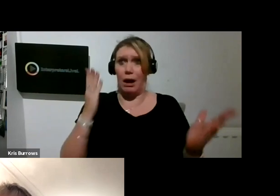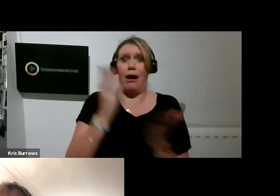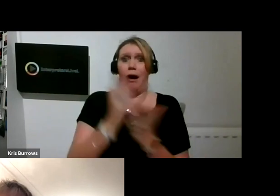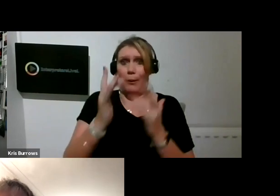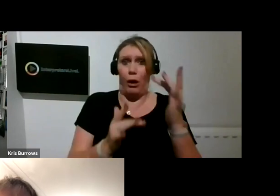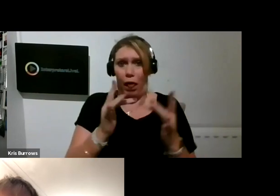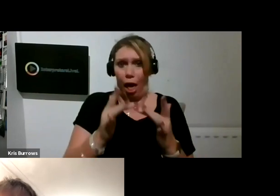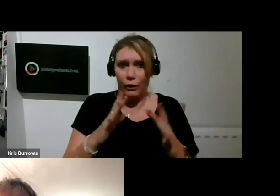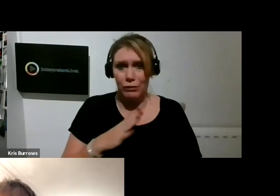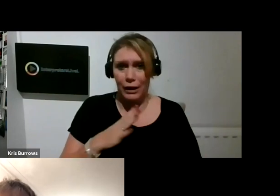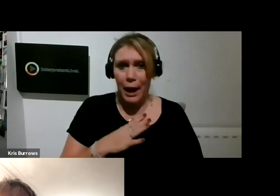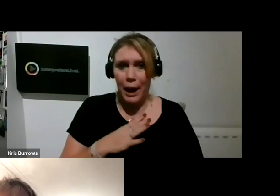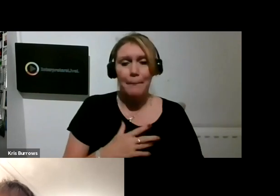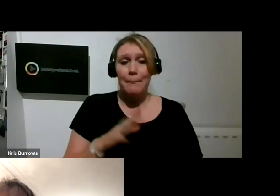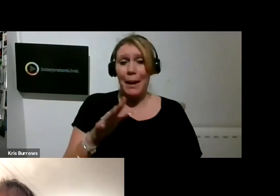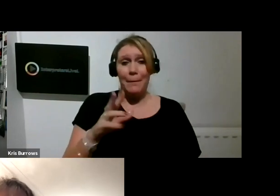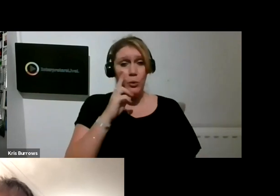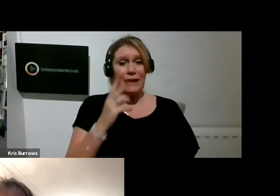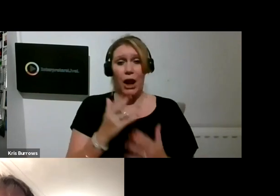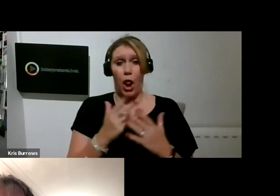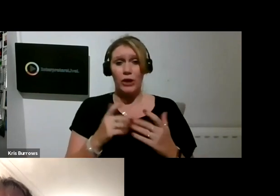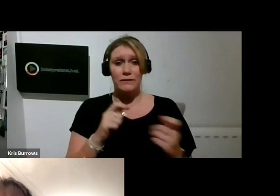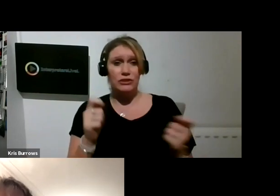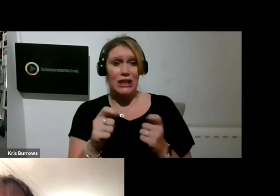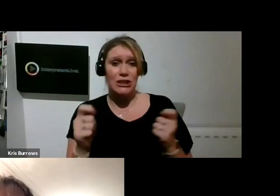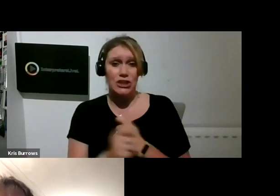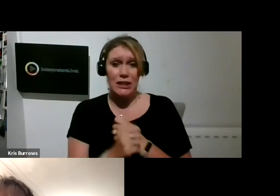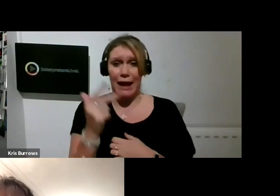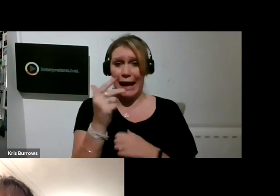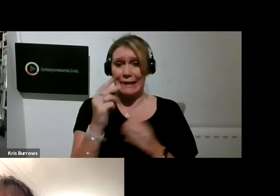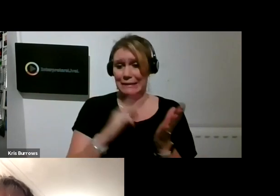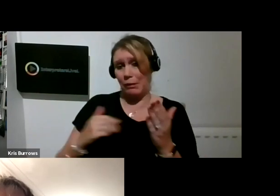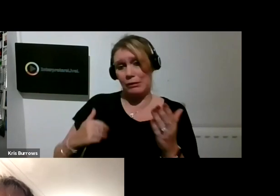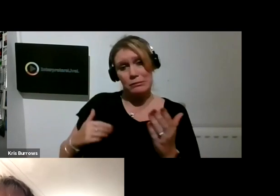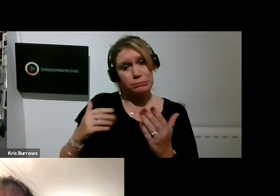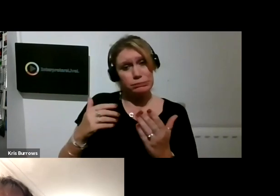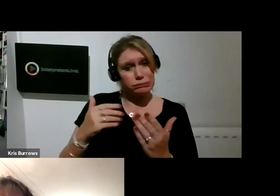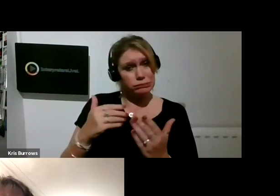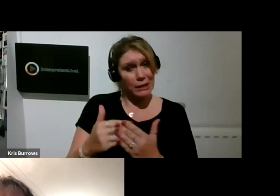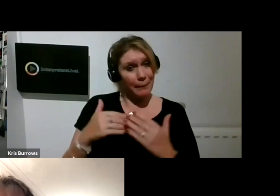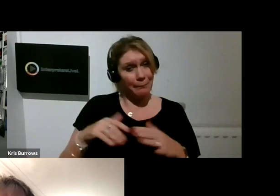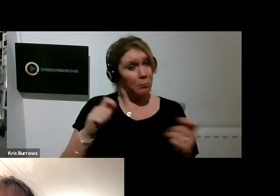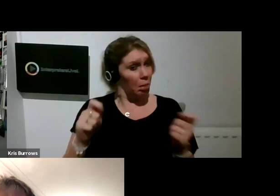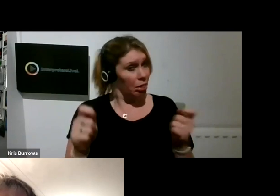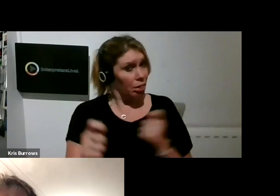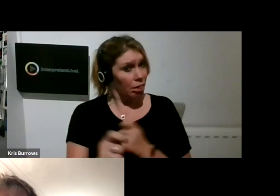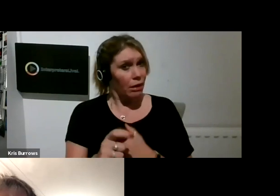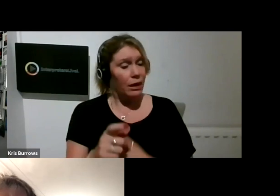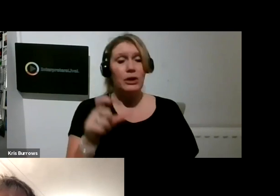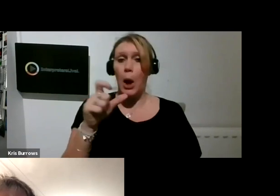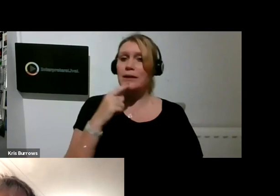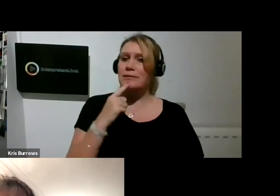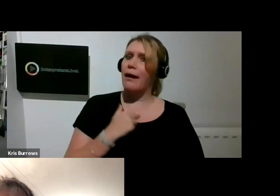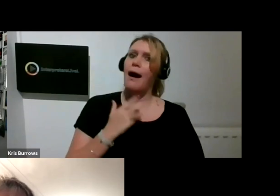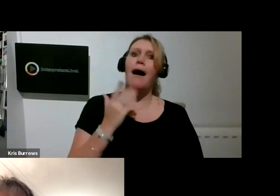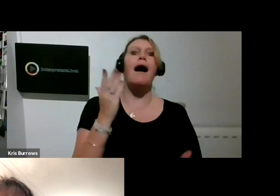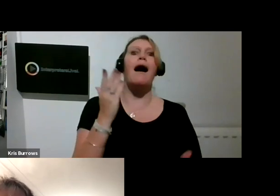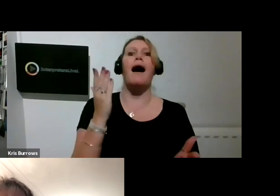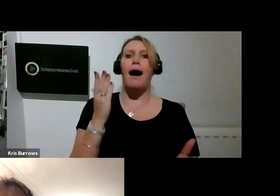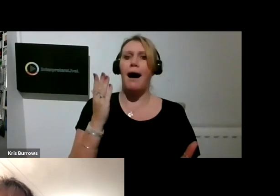last 18 months. It's been, yeah, it's been a real rollercoaster